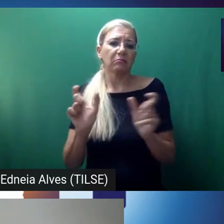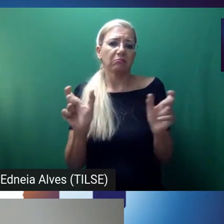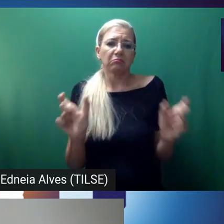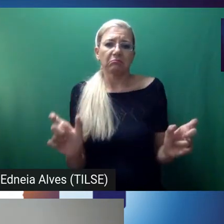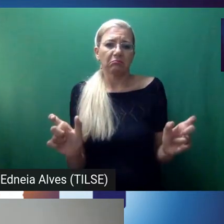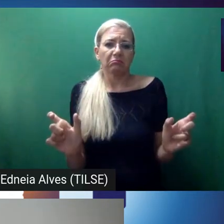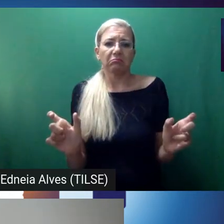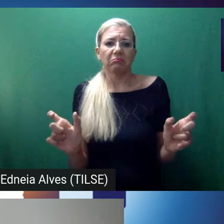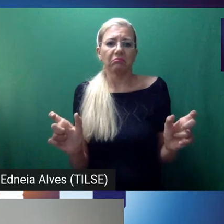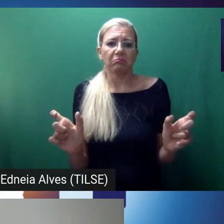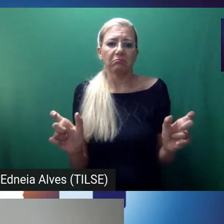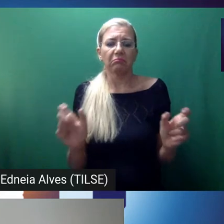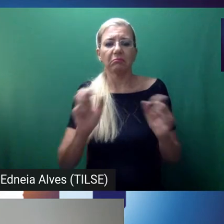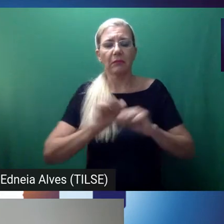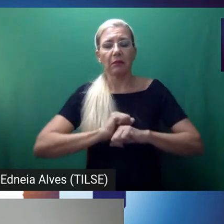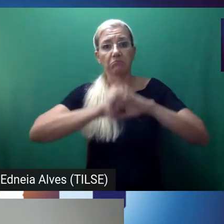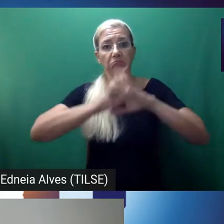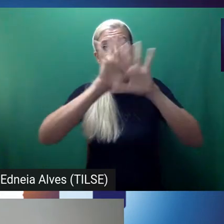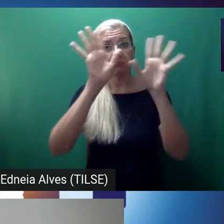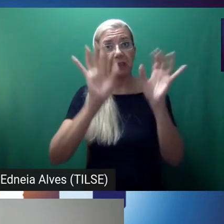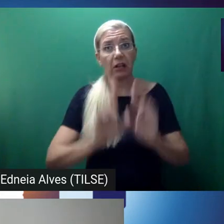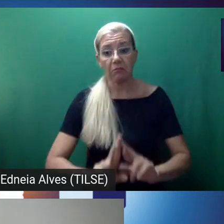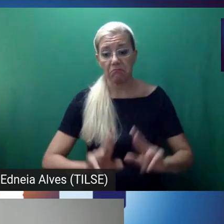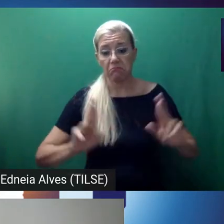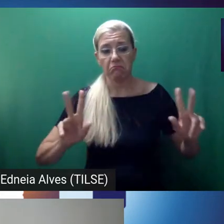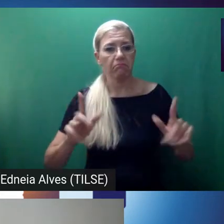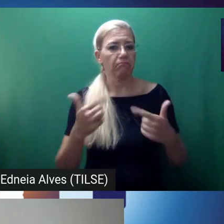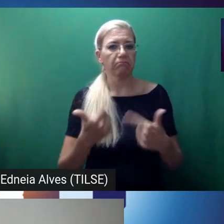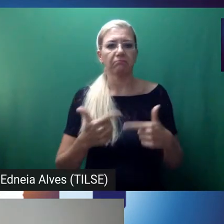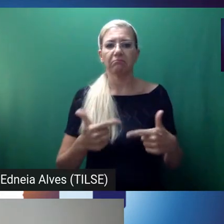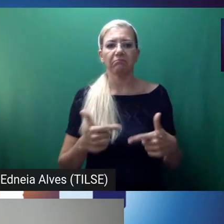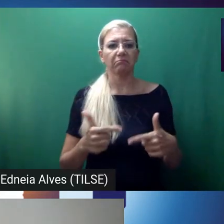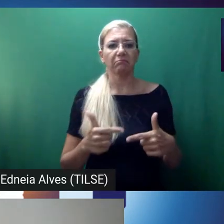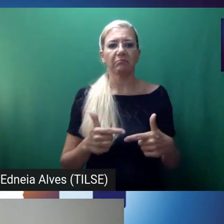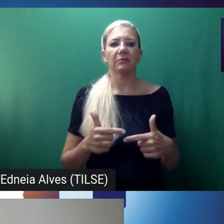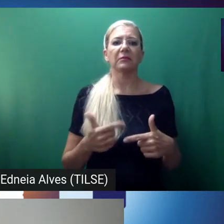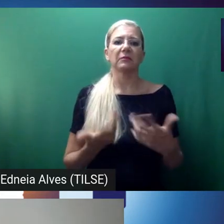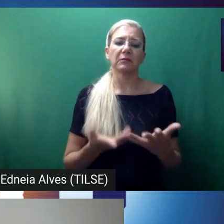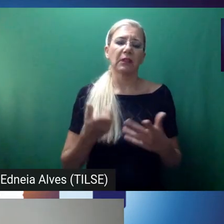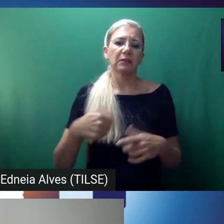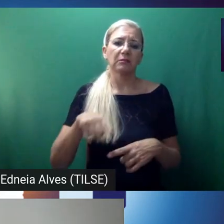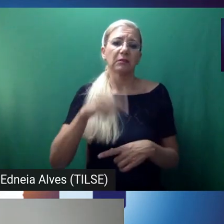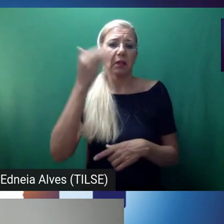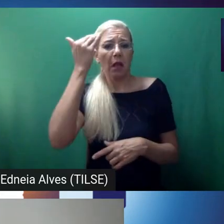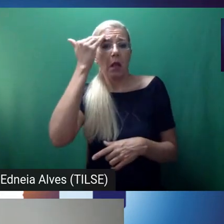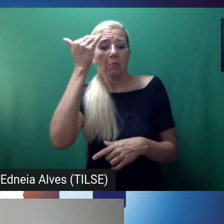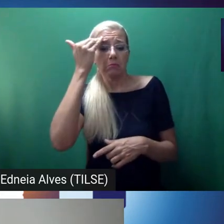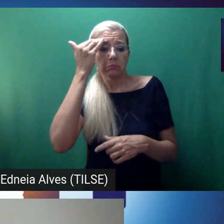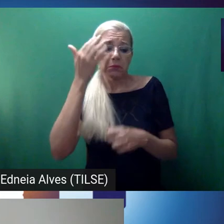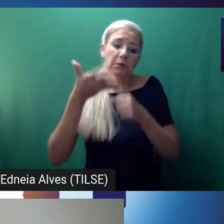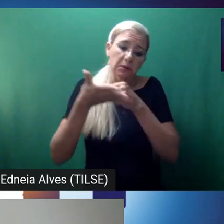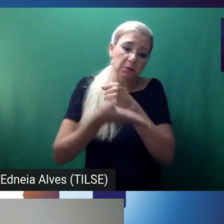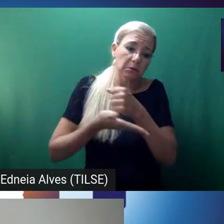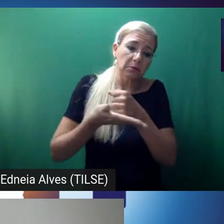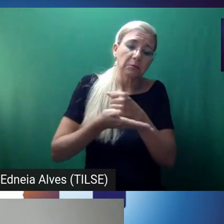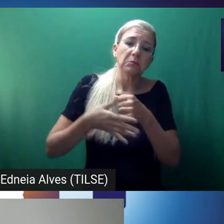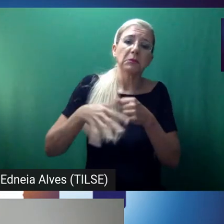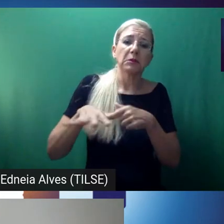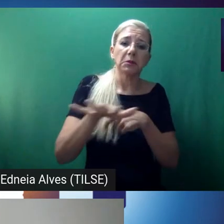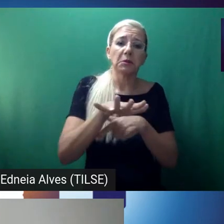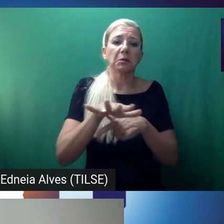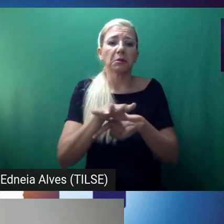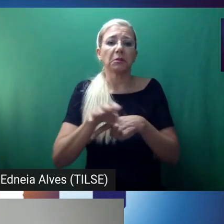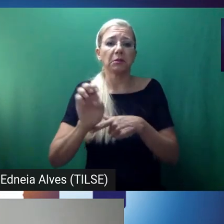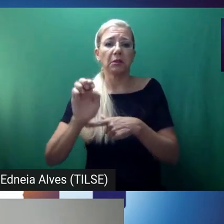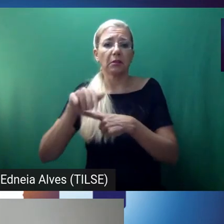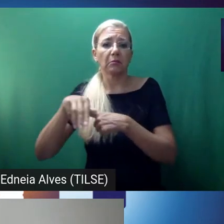are not clear distinctions, but if we think about it in a general way, I think that the amount of focus